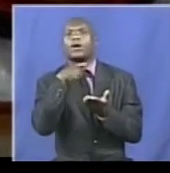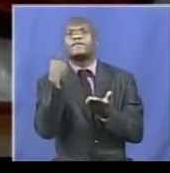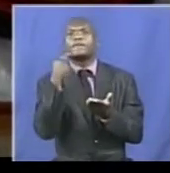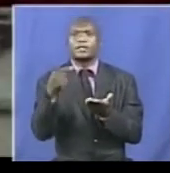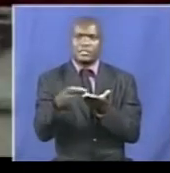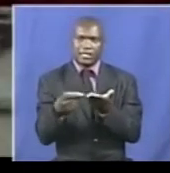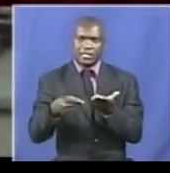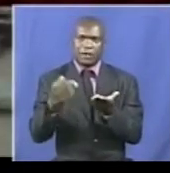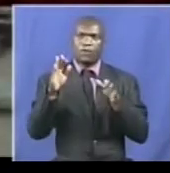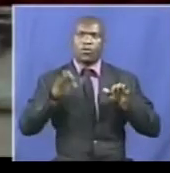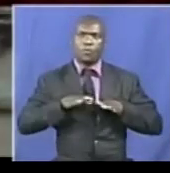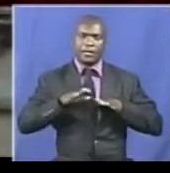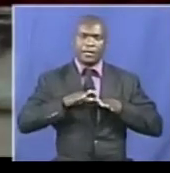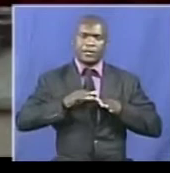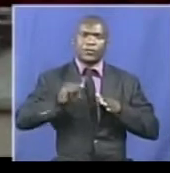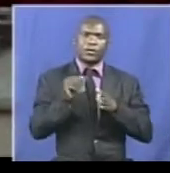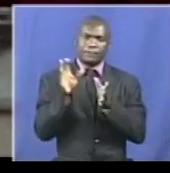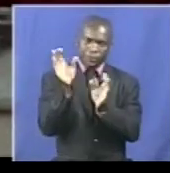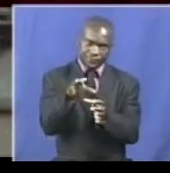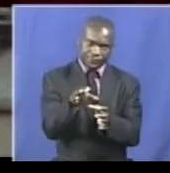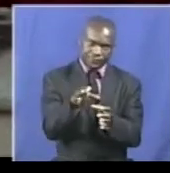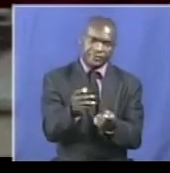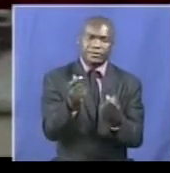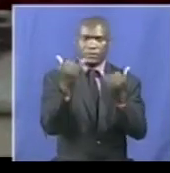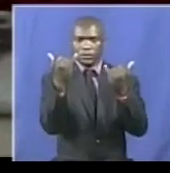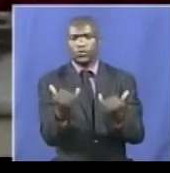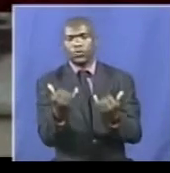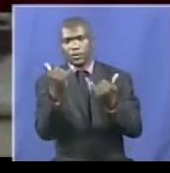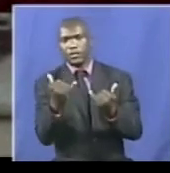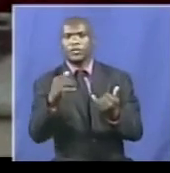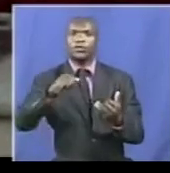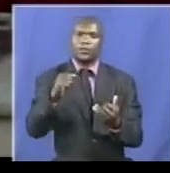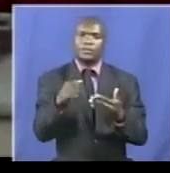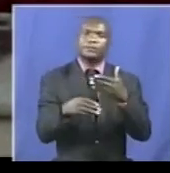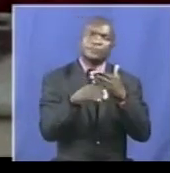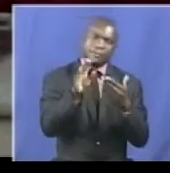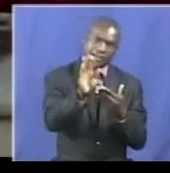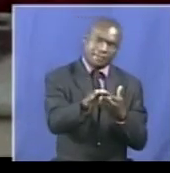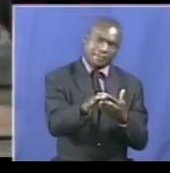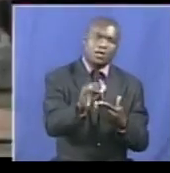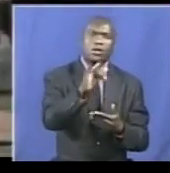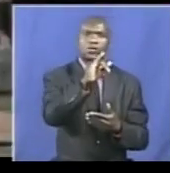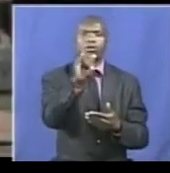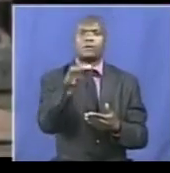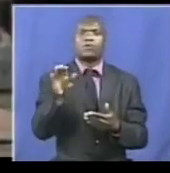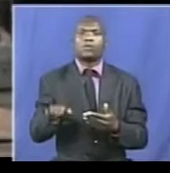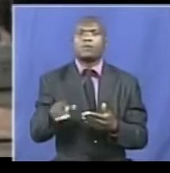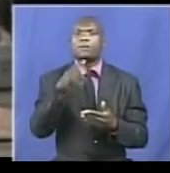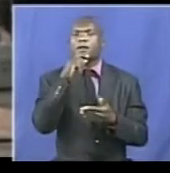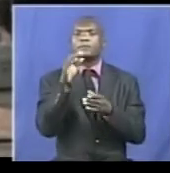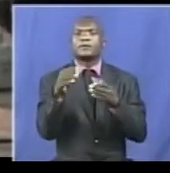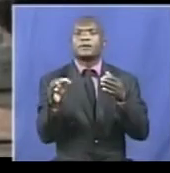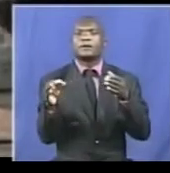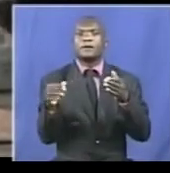and Comrade Pupuraito Garepi is Secretary for Youth League. Comrade Joram Gumboy has bounced into the Politburo